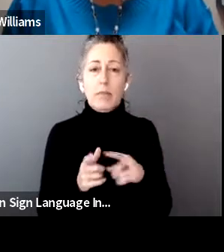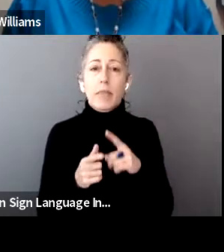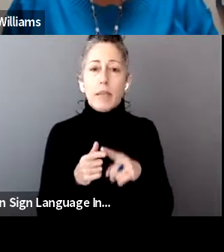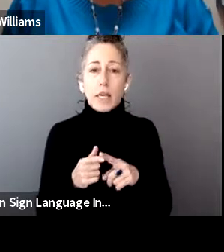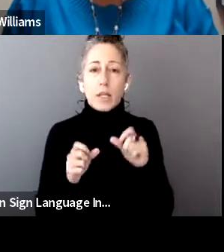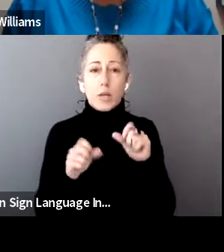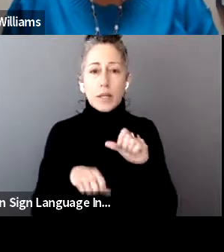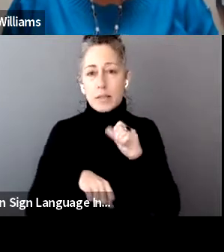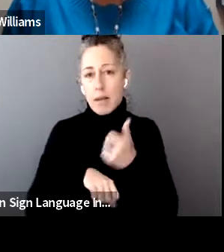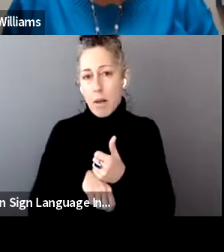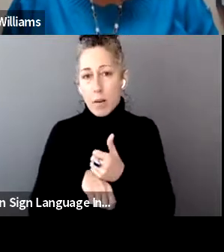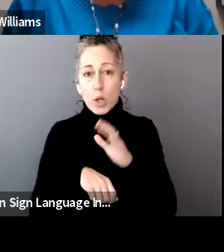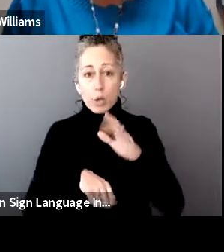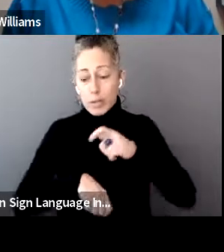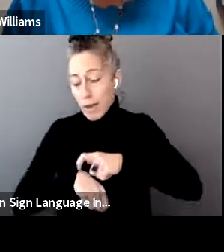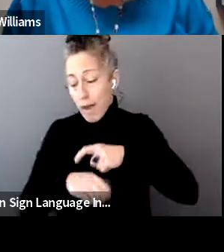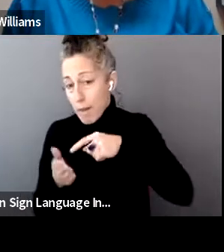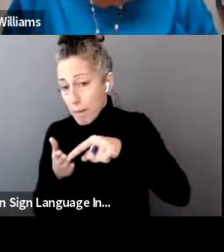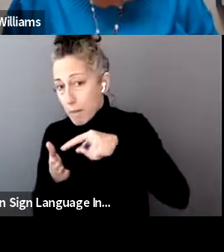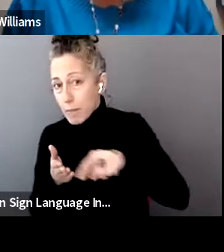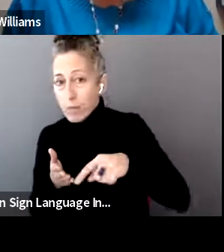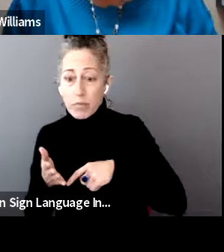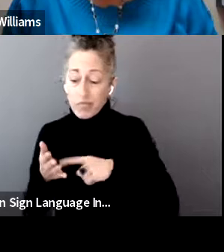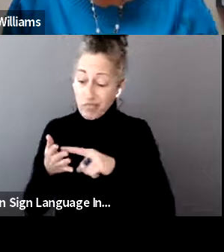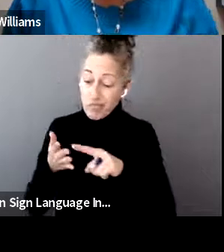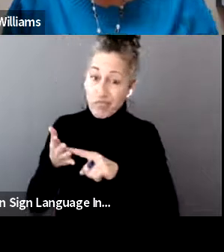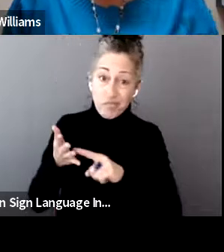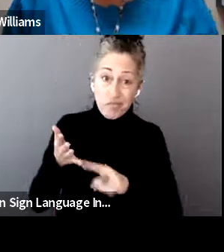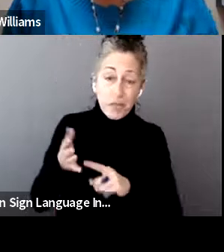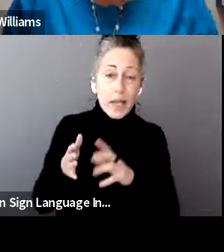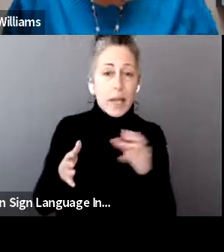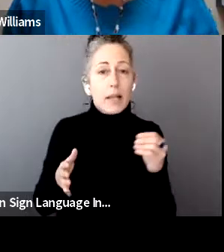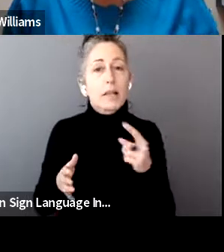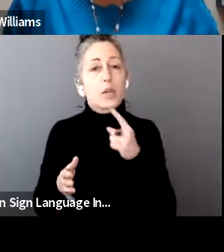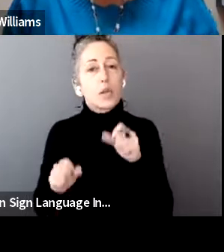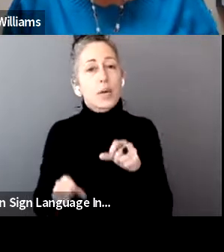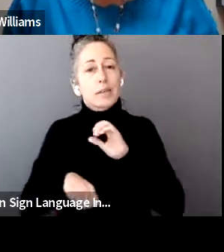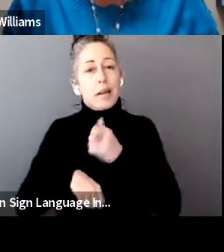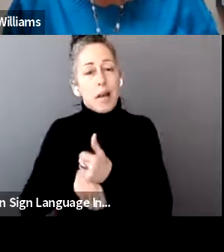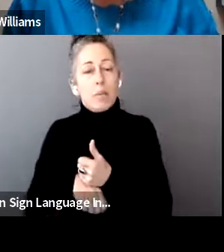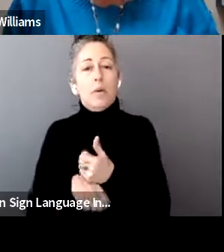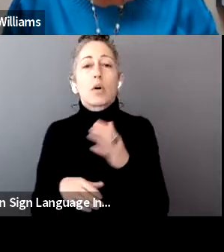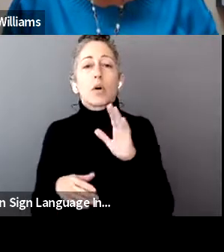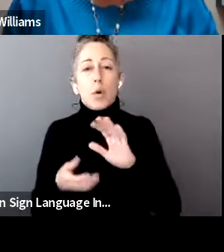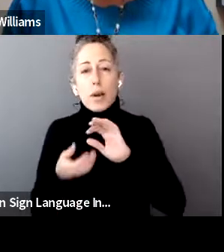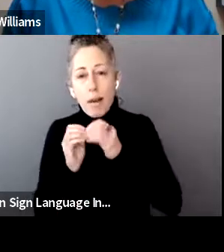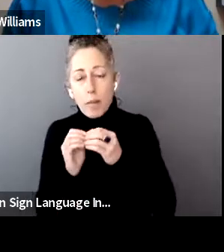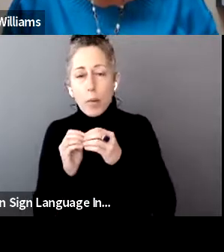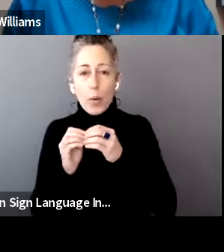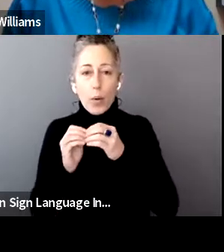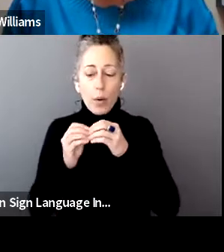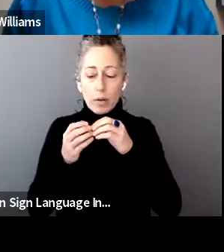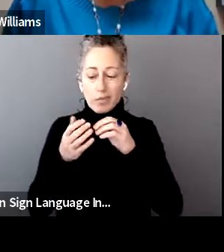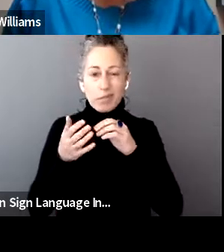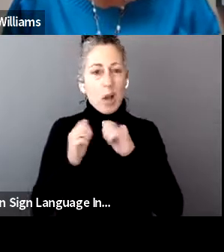time of the month you'd like to pay, how often you'd like to pay, and how much you would like to pay. It will continue to accrue interest,